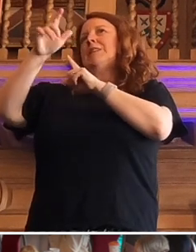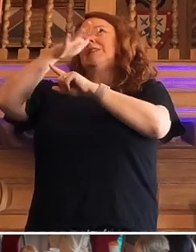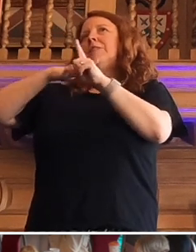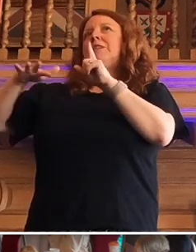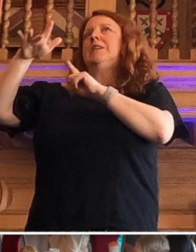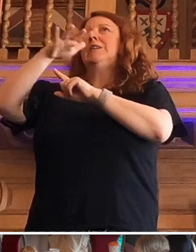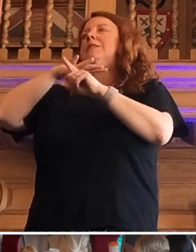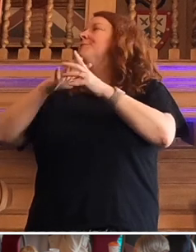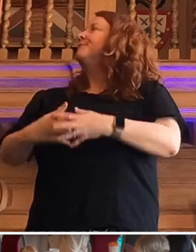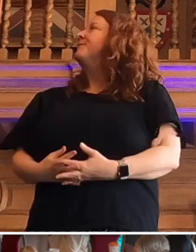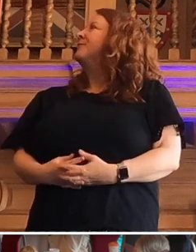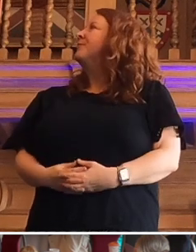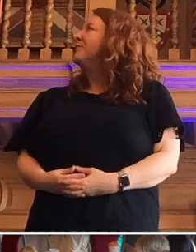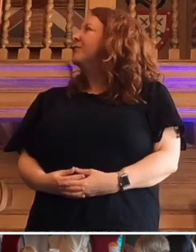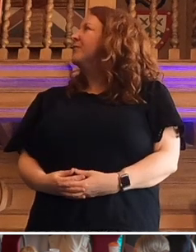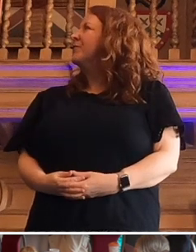and the like.